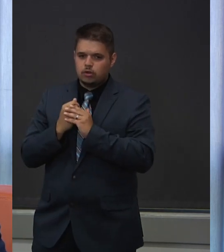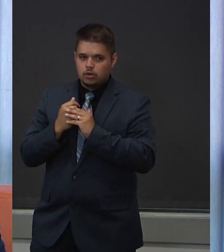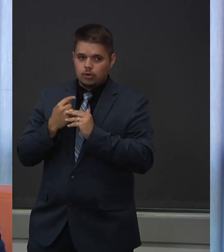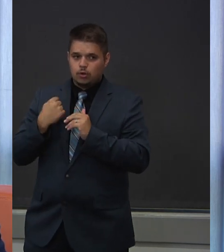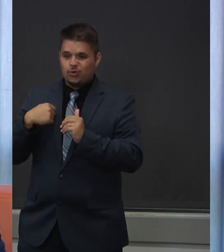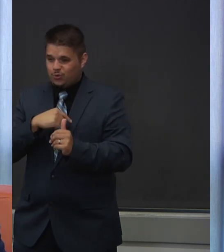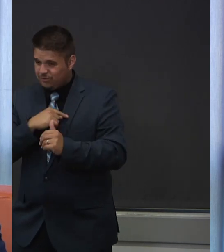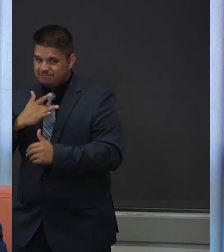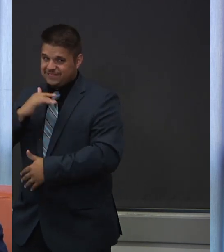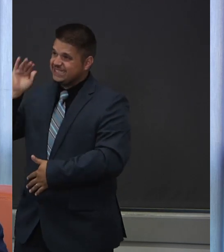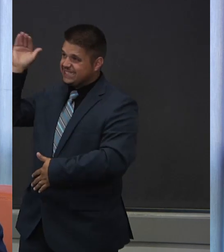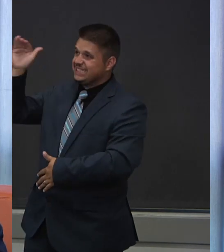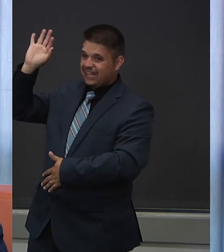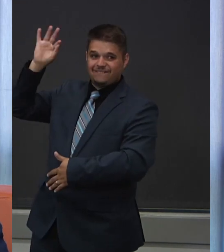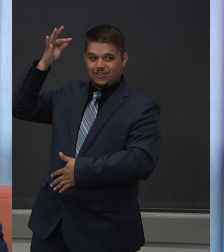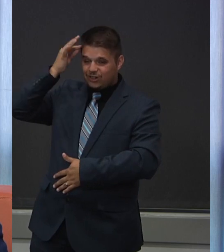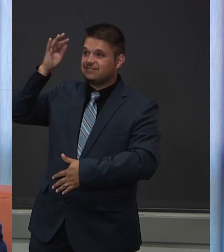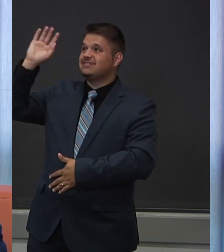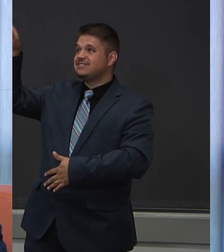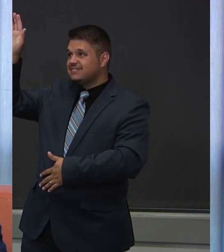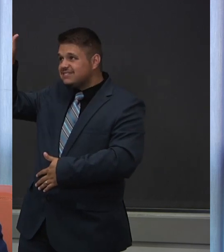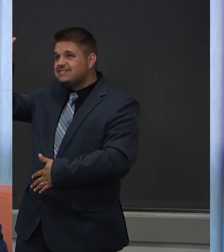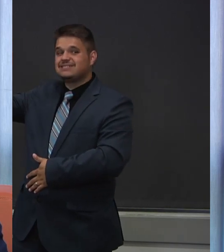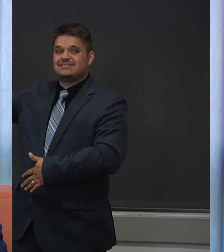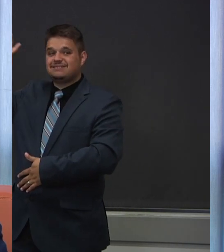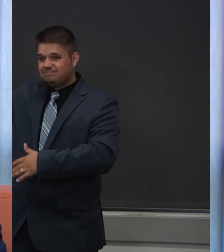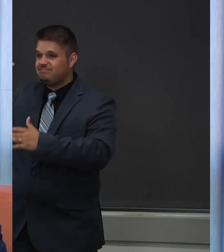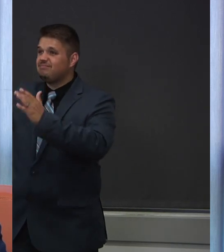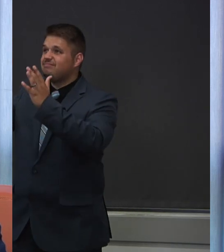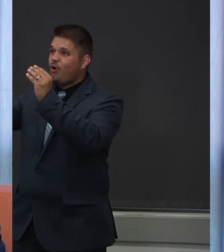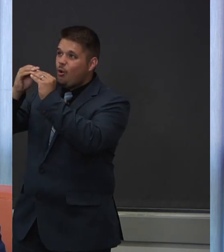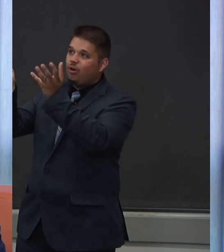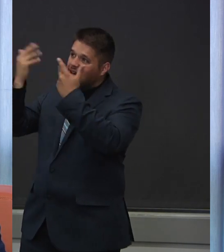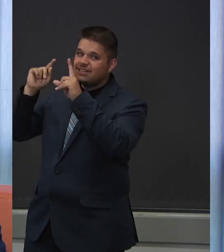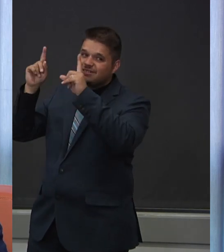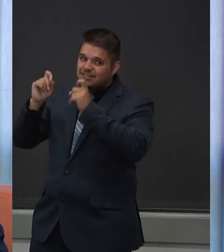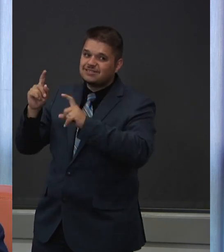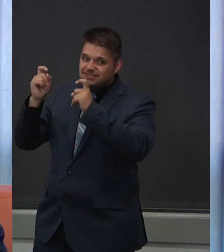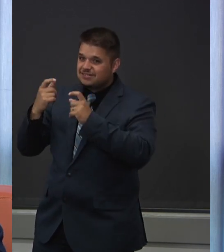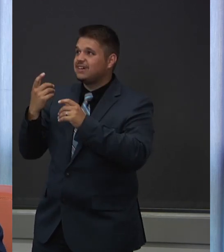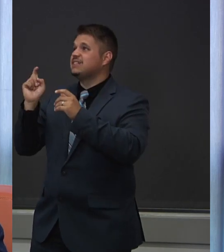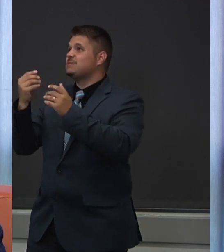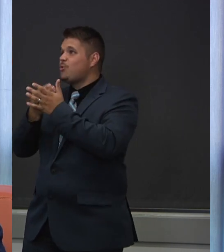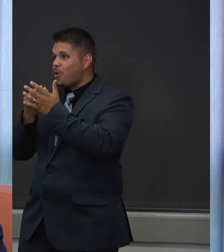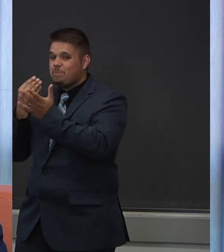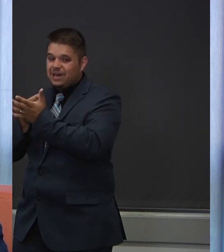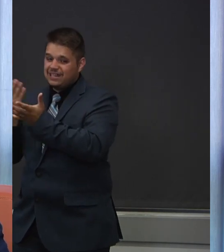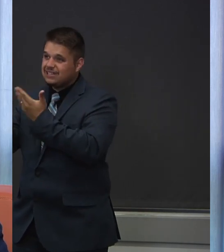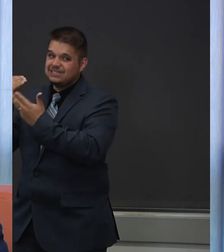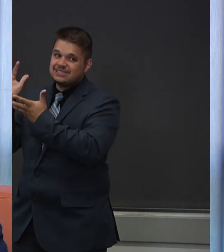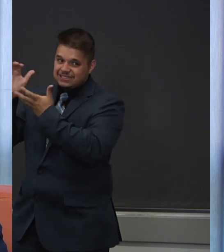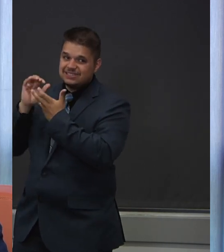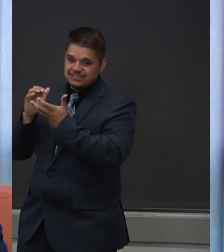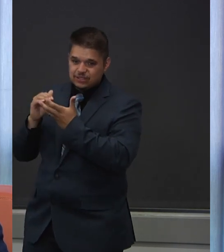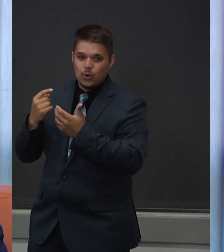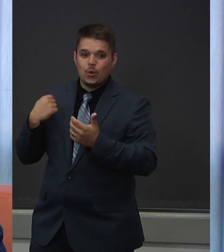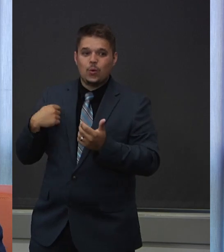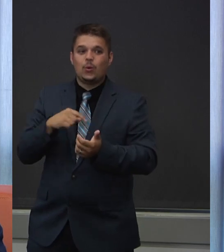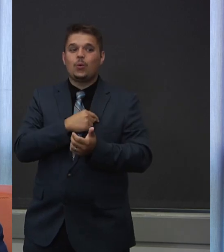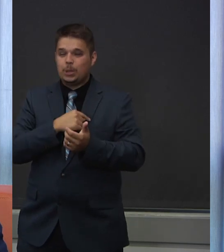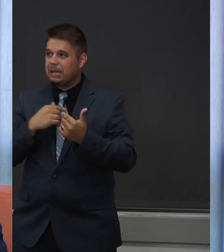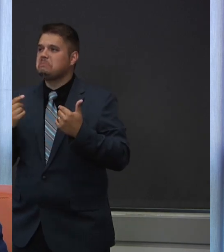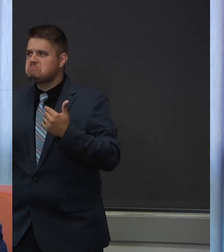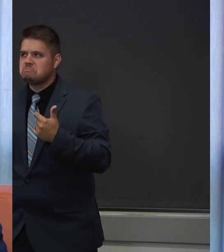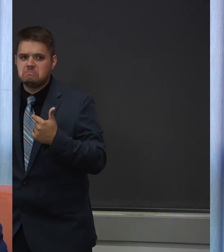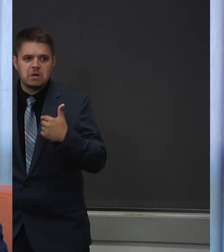federal government to help us with testing capacity. We are receiving on a regular basis some testing